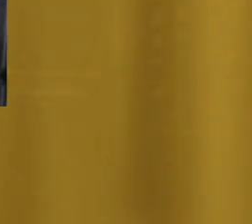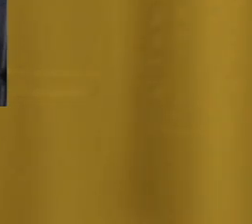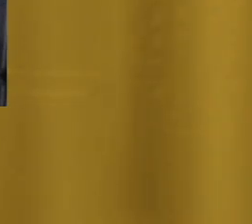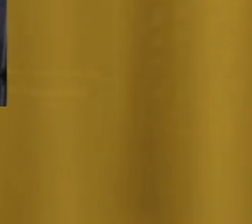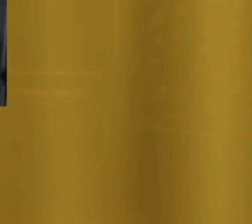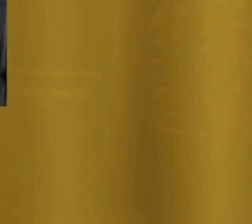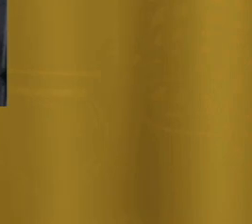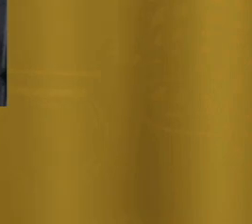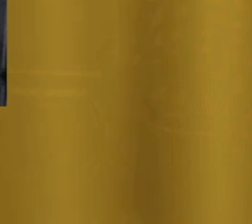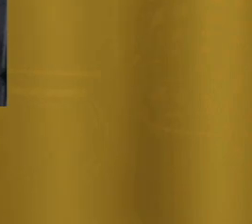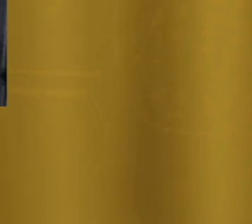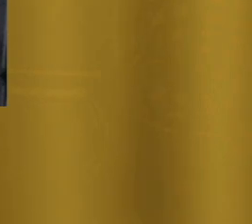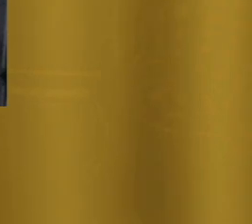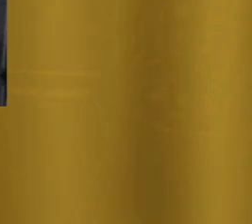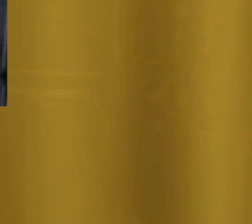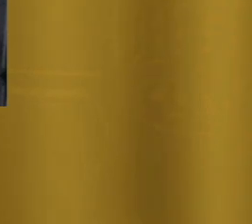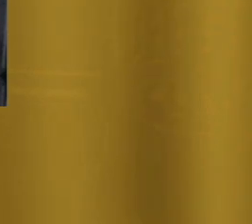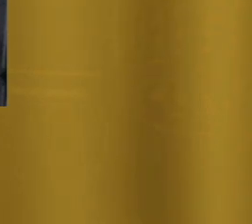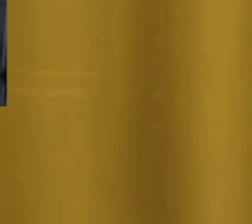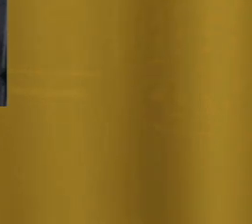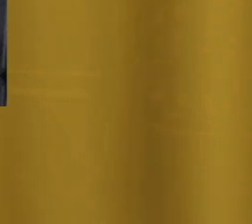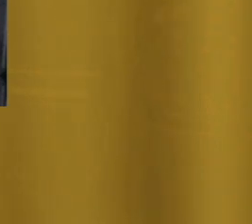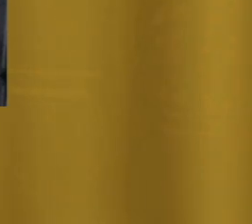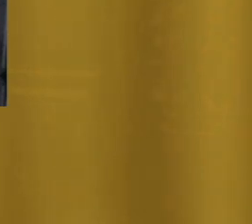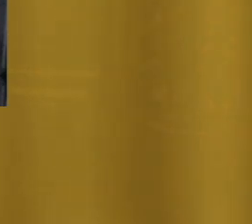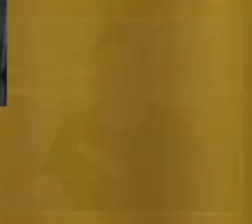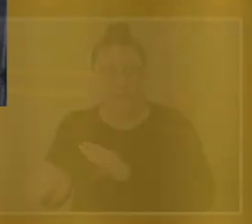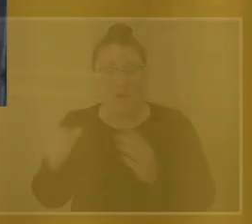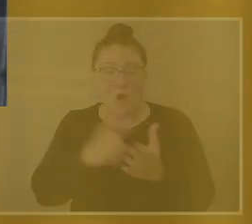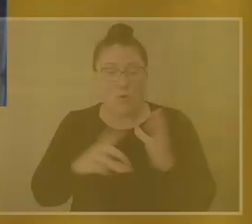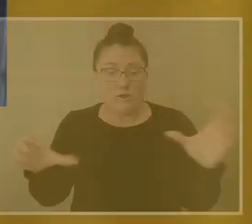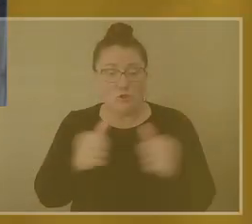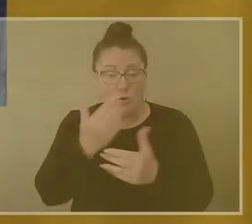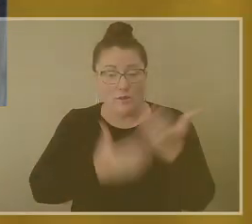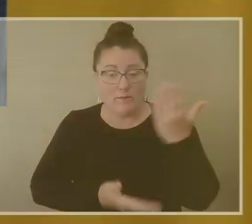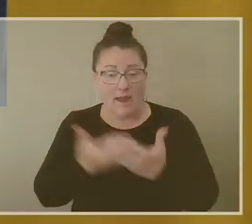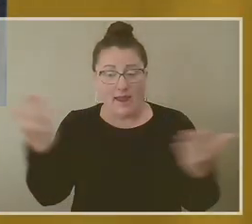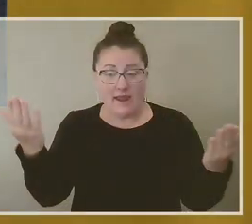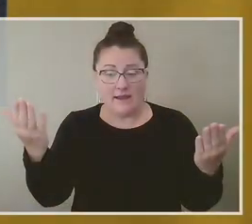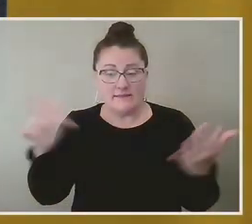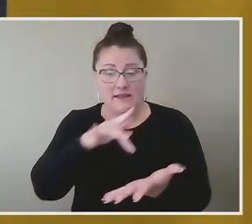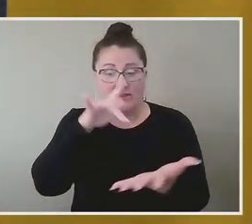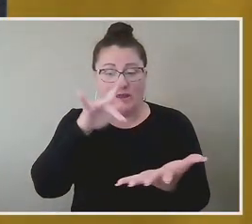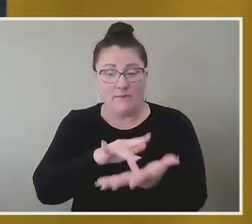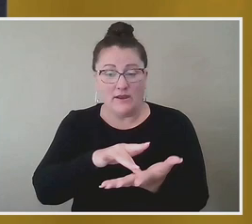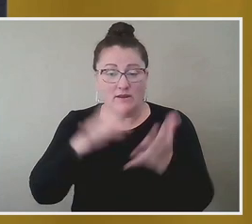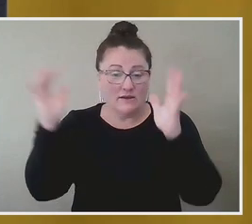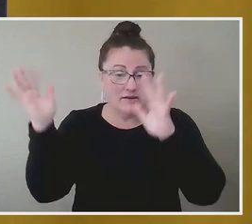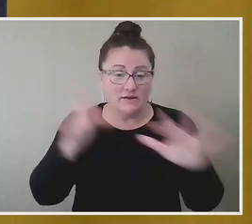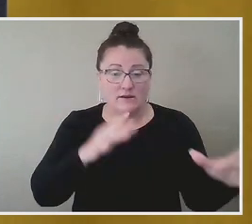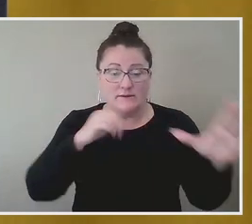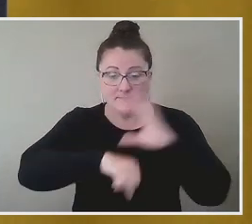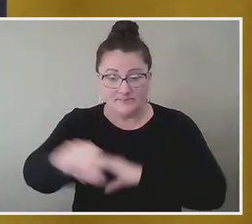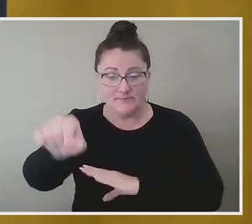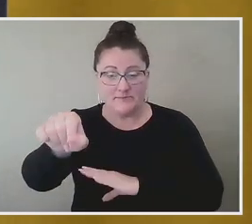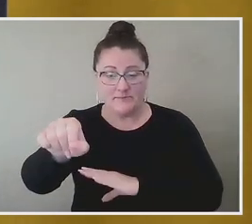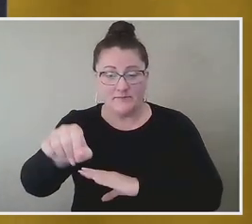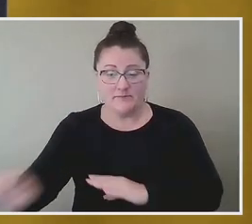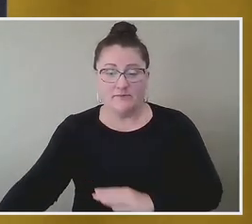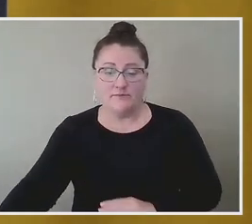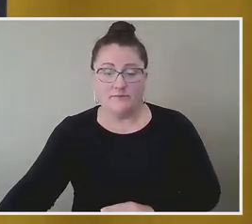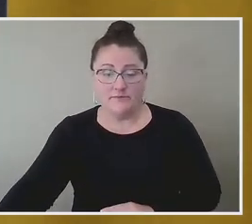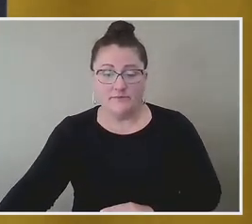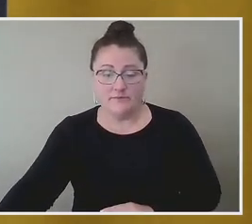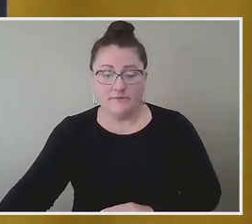pleasure and penetration or what to do with my hands in the middle of the kindest insertions. It ain't enough